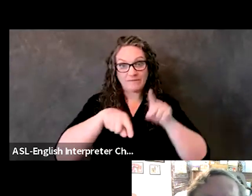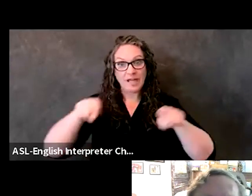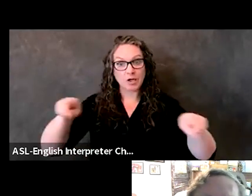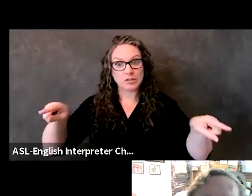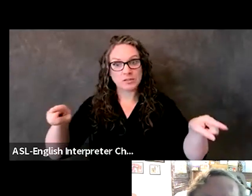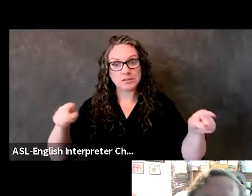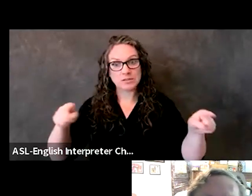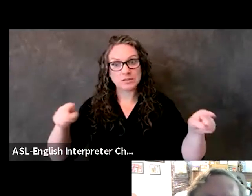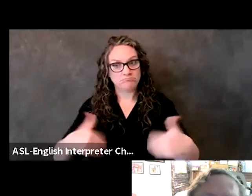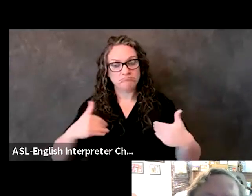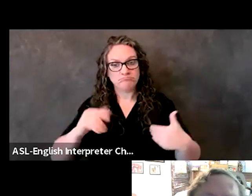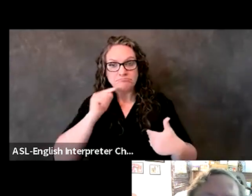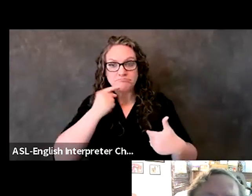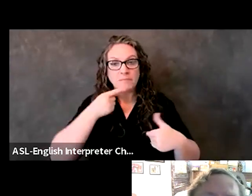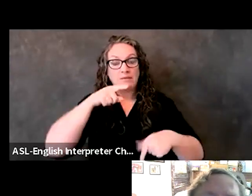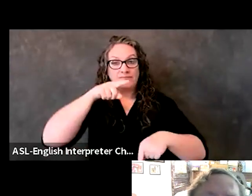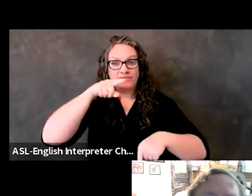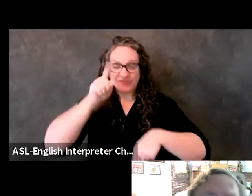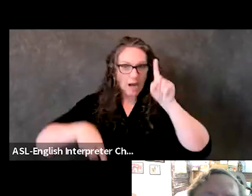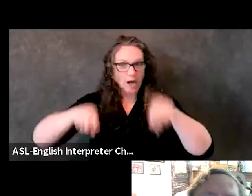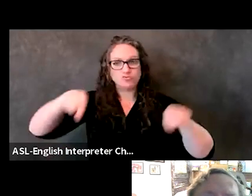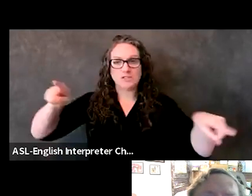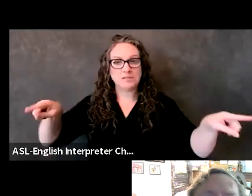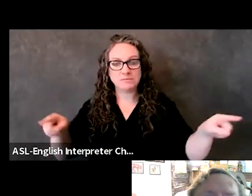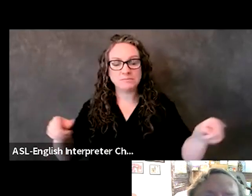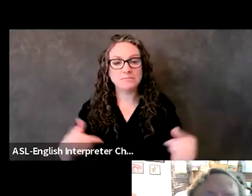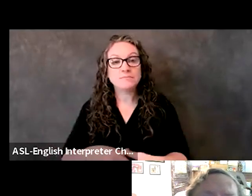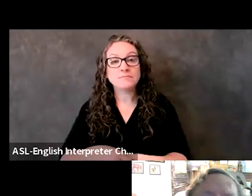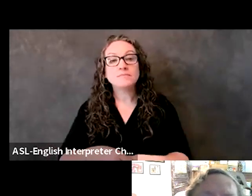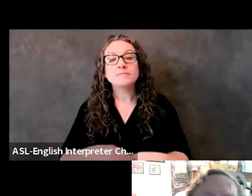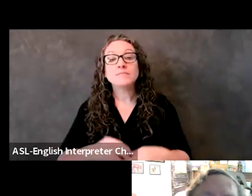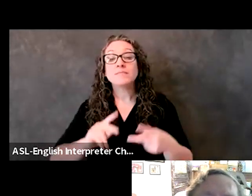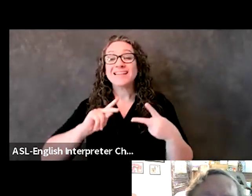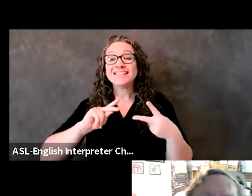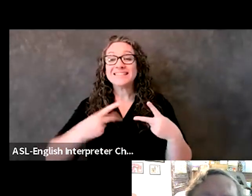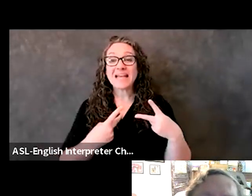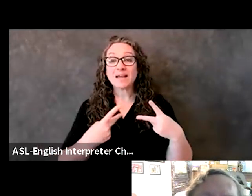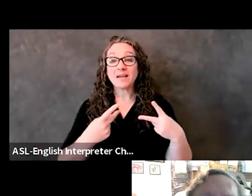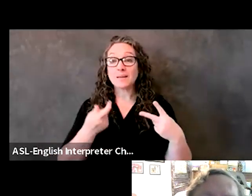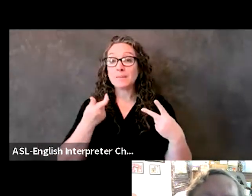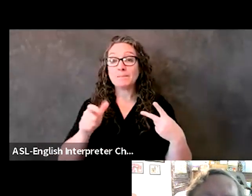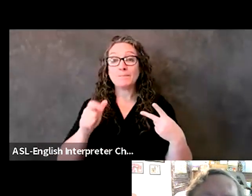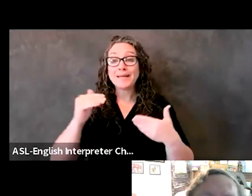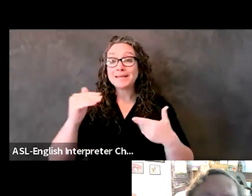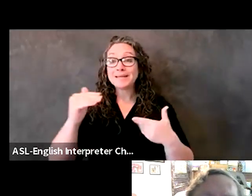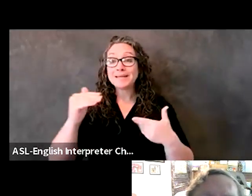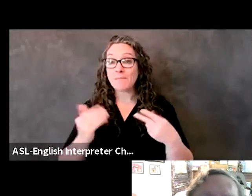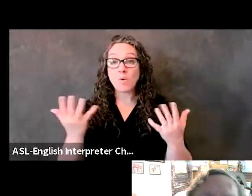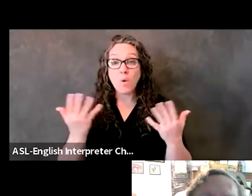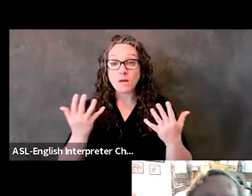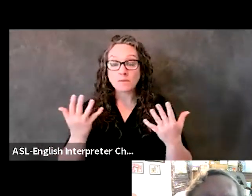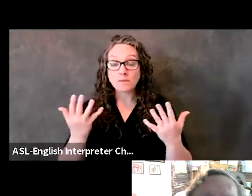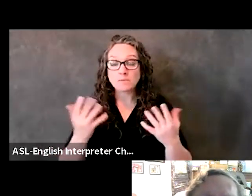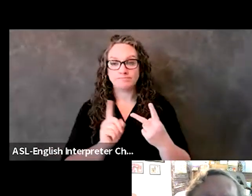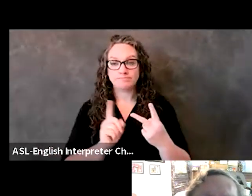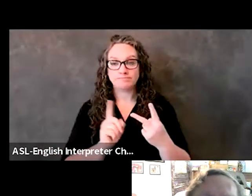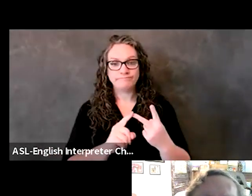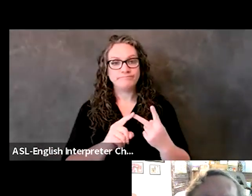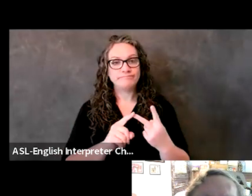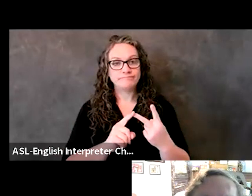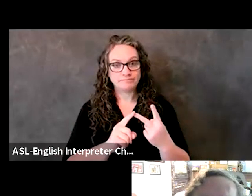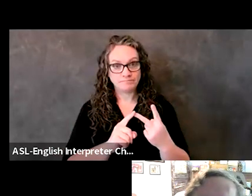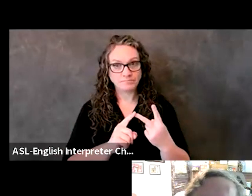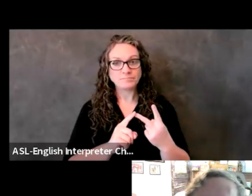to place. And secondly, I think that there needs to be, um, a greater degree of, uh,